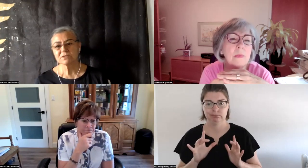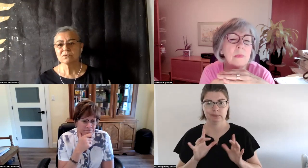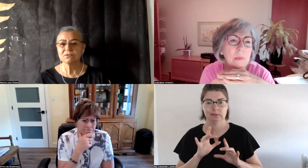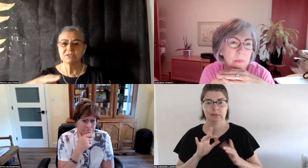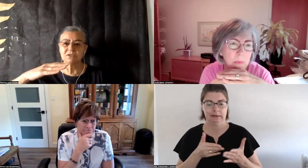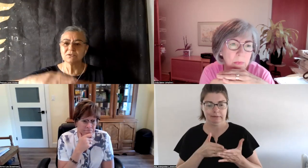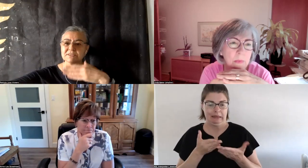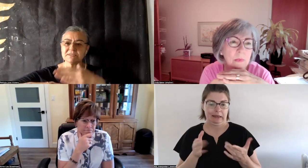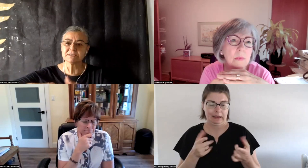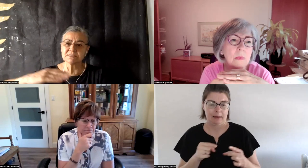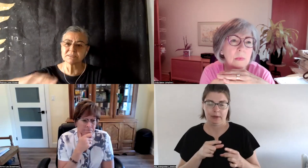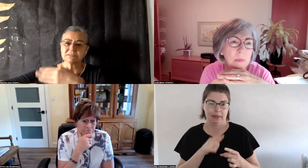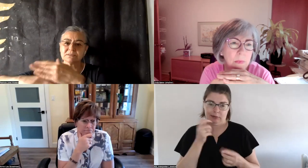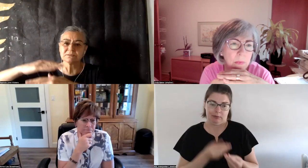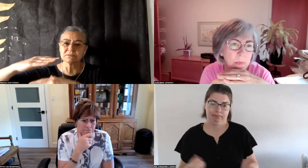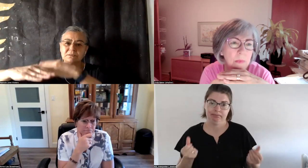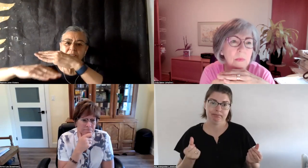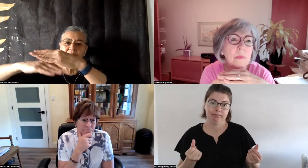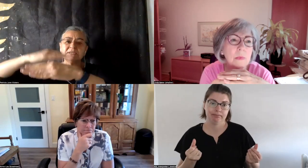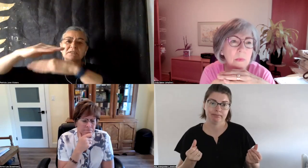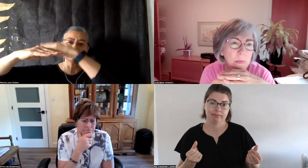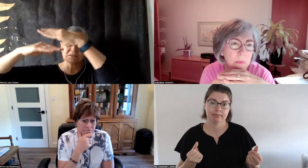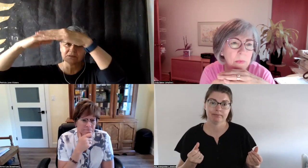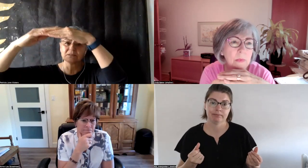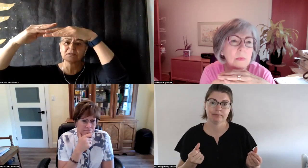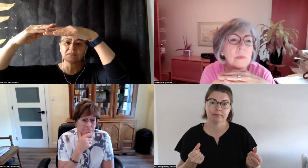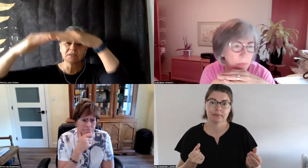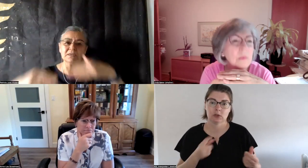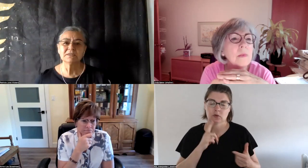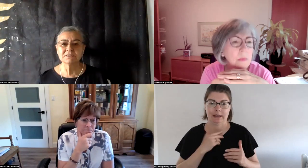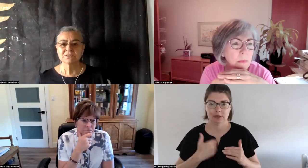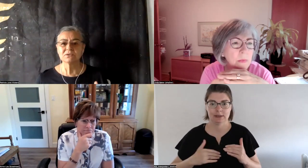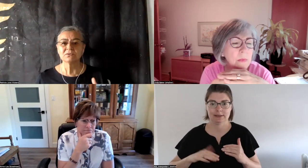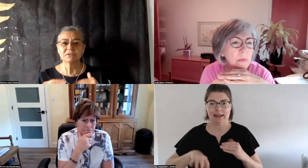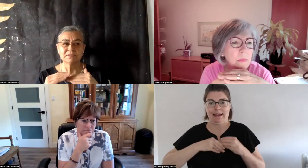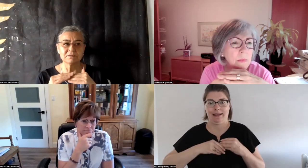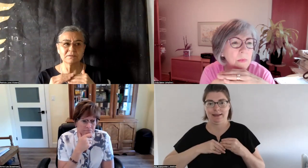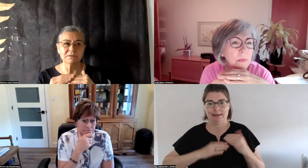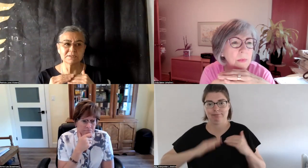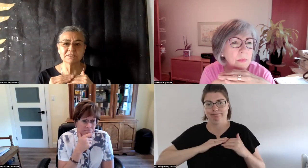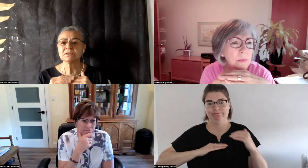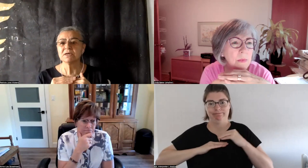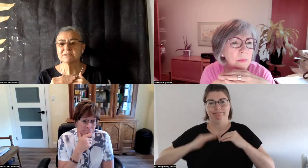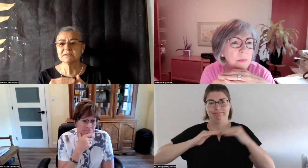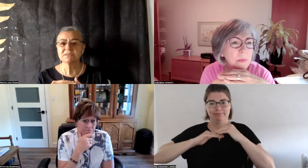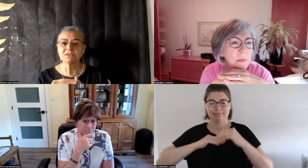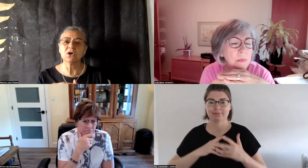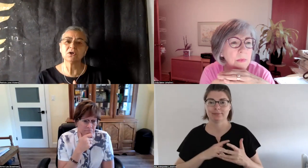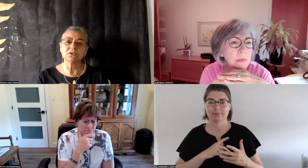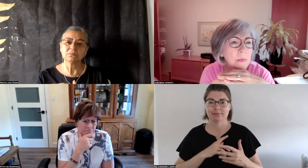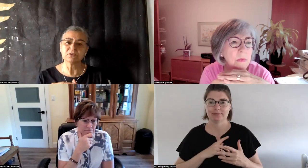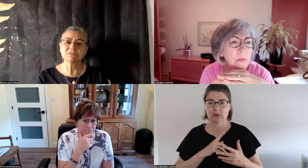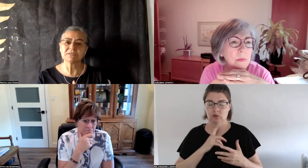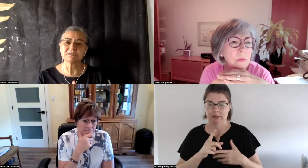so you know it's this uh midden and so it it's a i said it's a